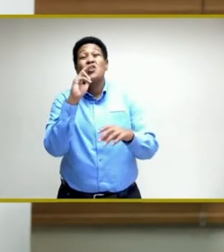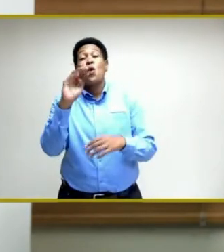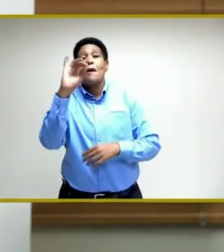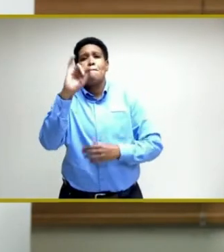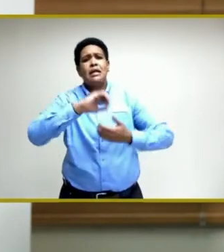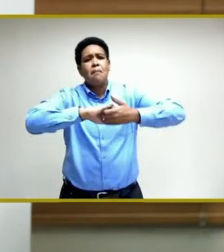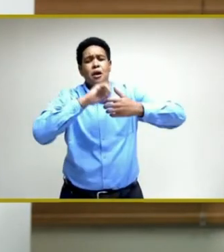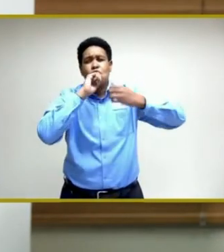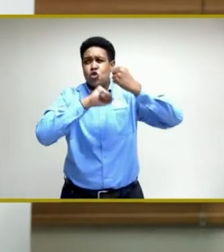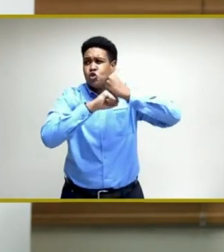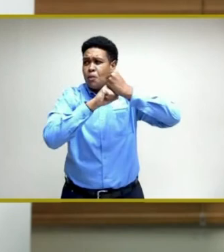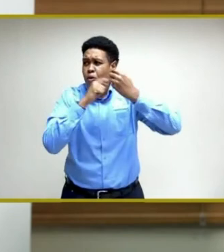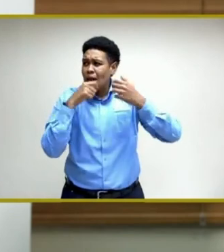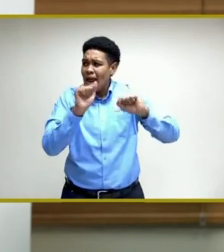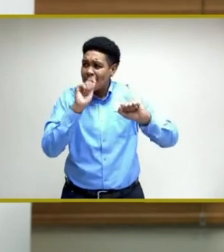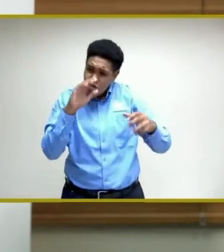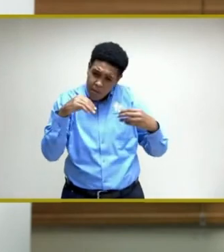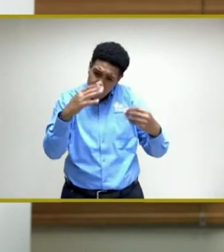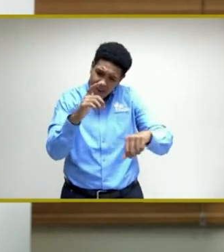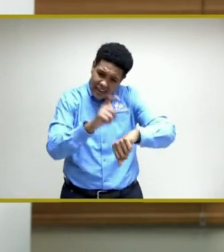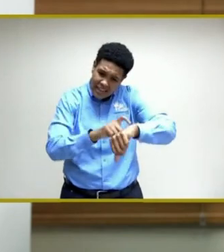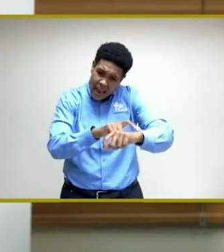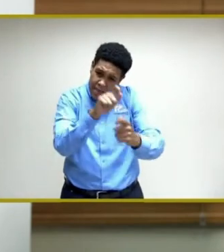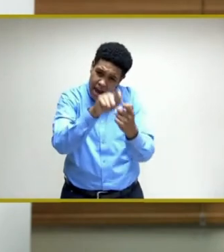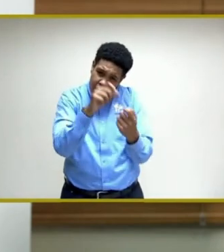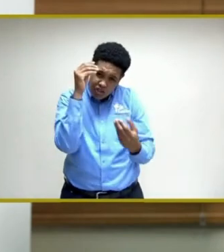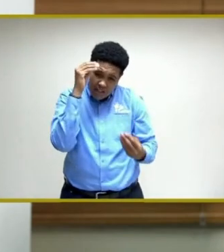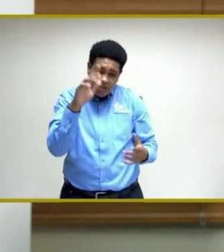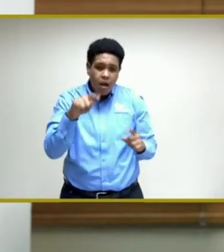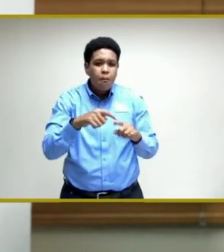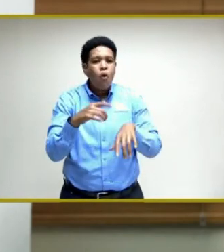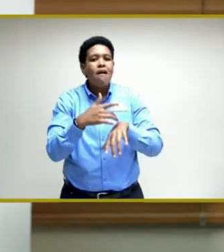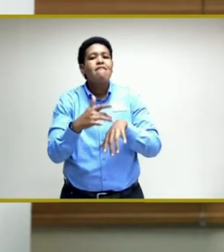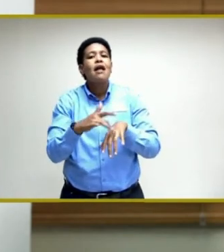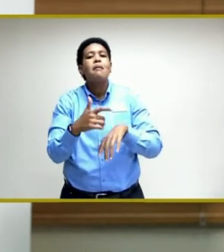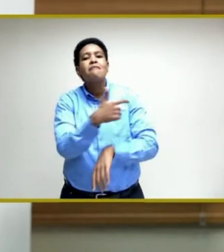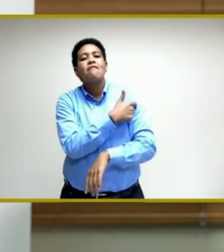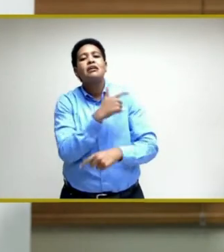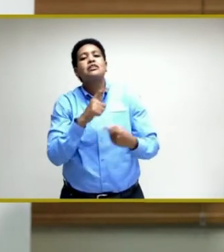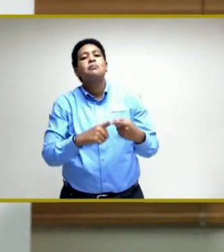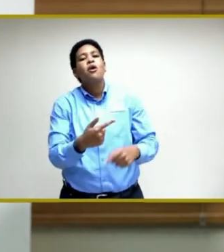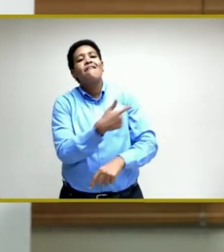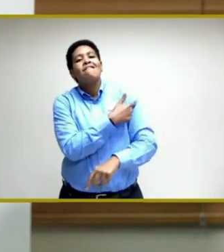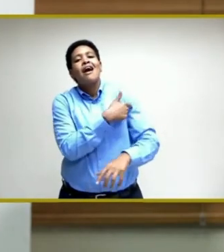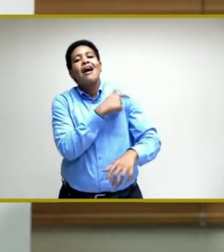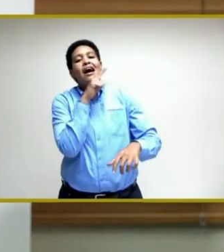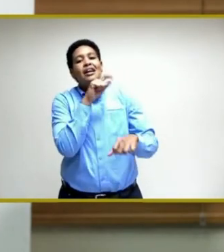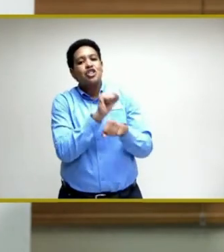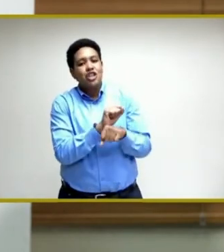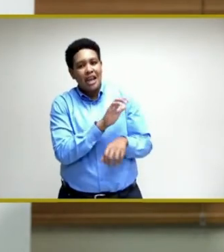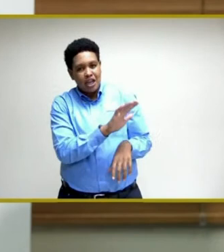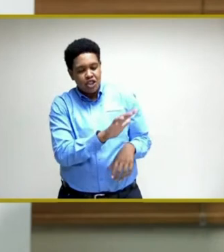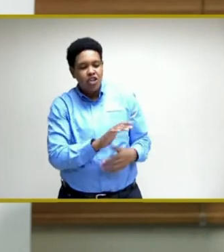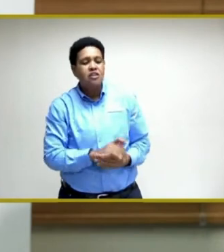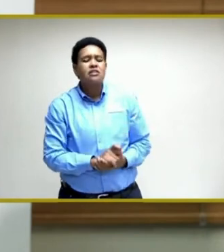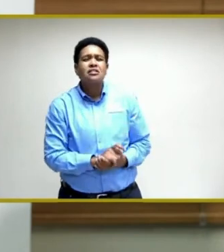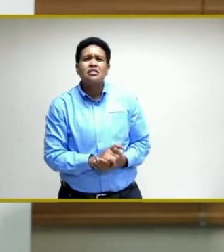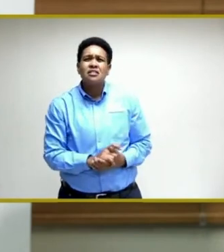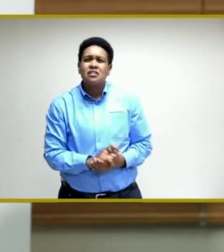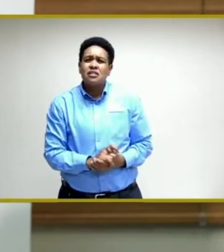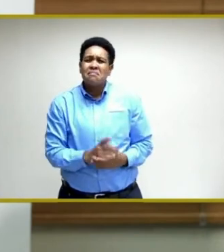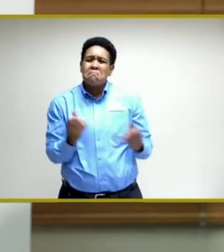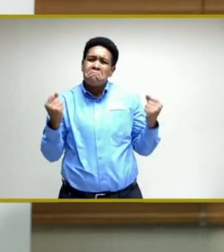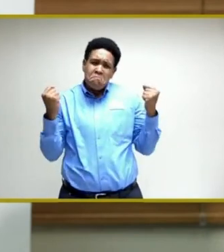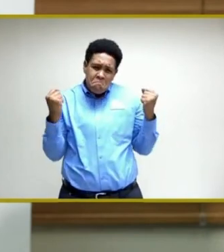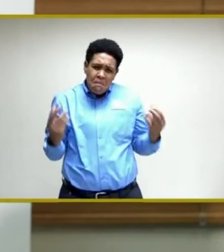persons with accurate and timely information about the available vaccines and vaccinations. You know, there are so